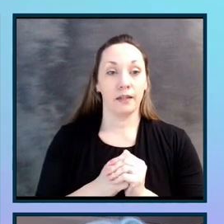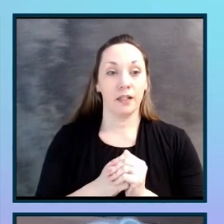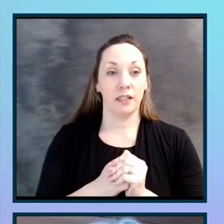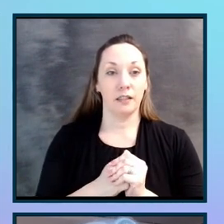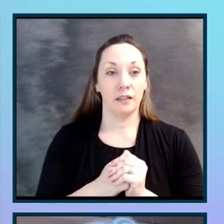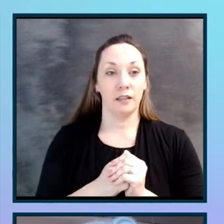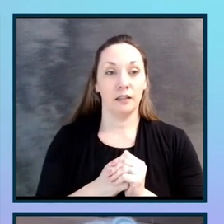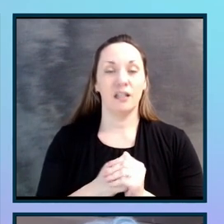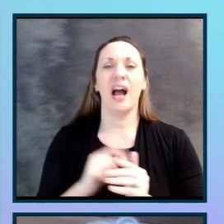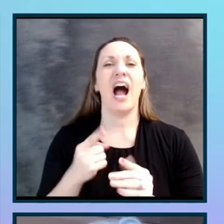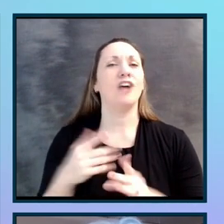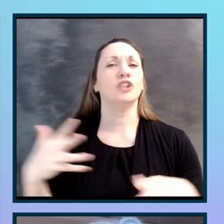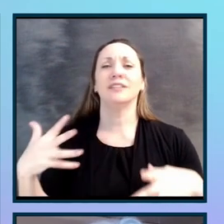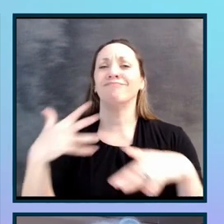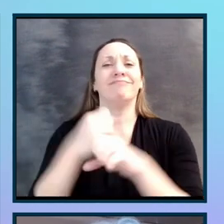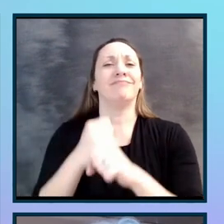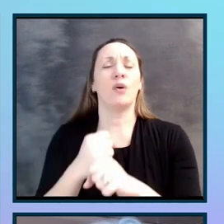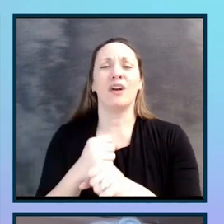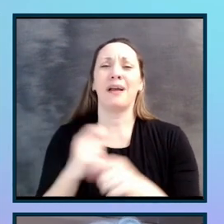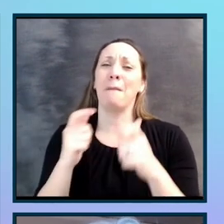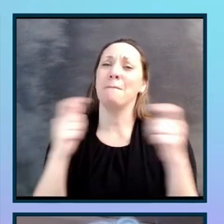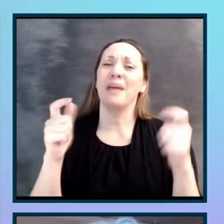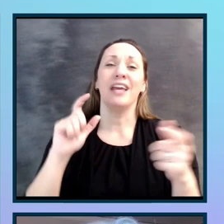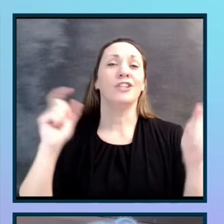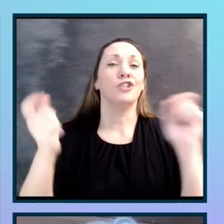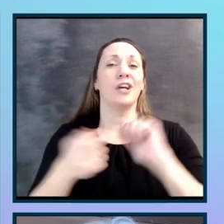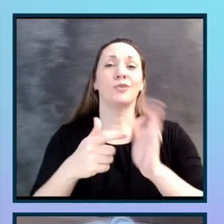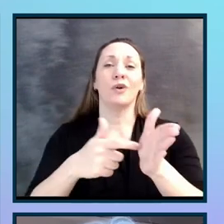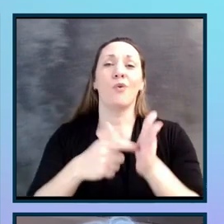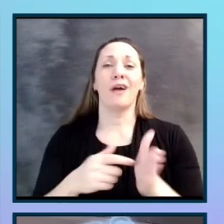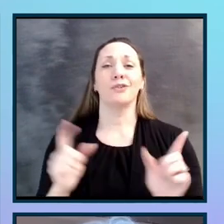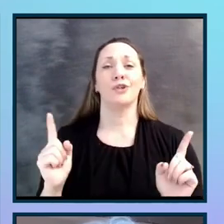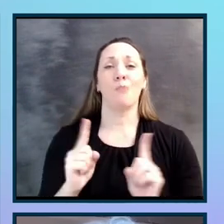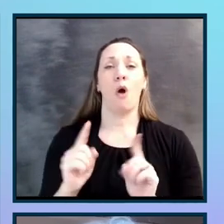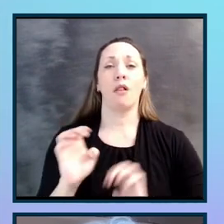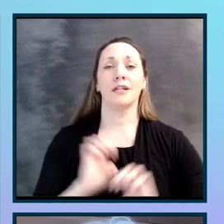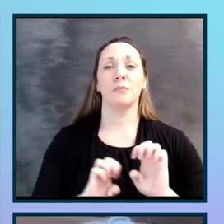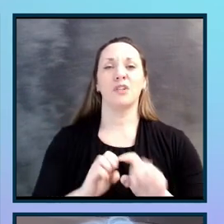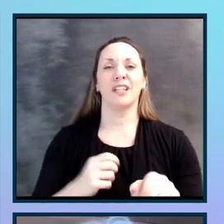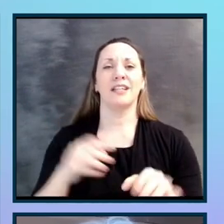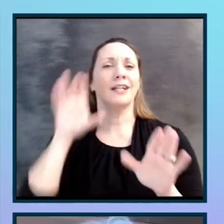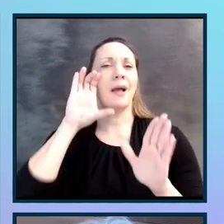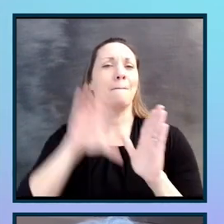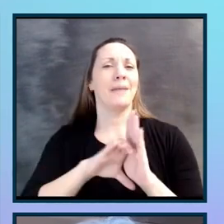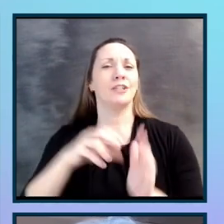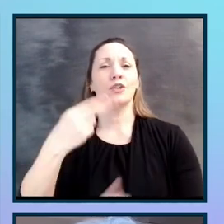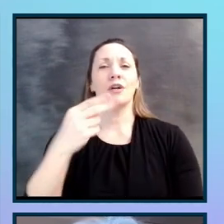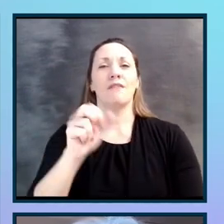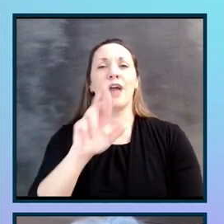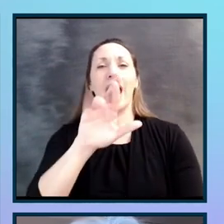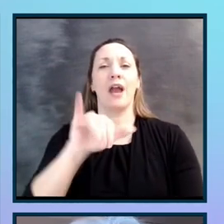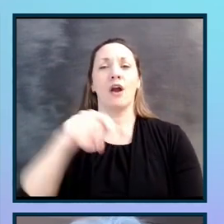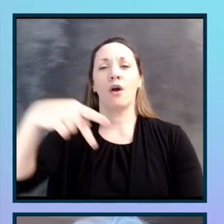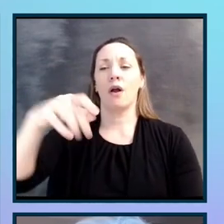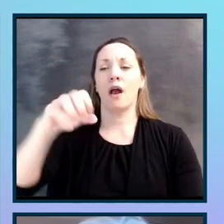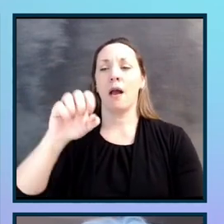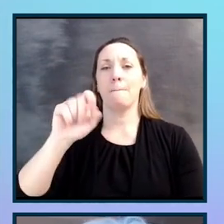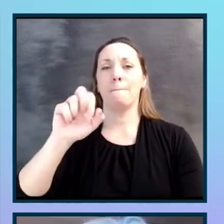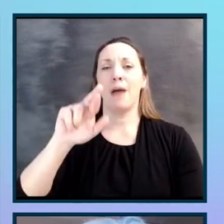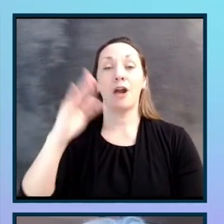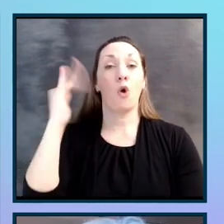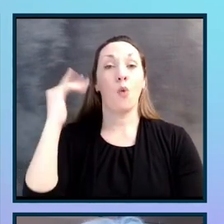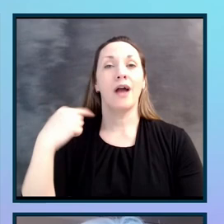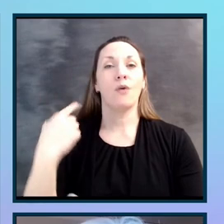I'll just say really quick, big changes require small experiments. This is Harry Potter picture, because when we worked on audio description,